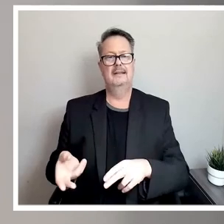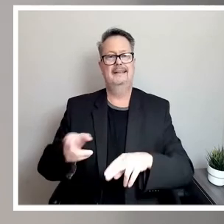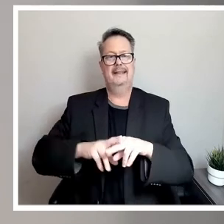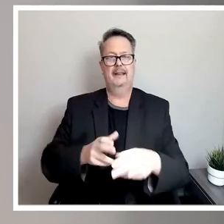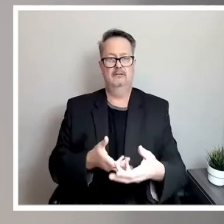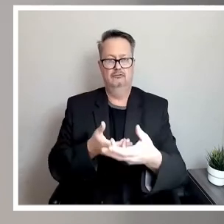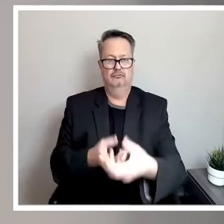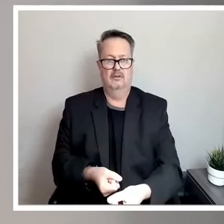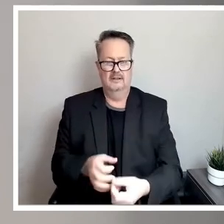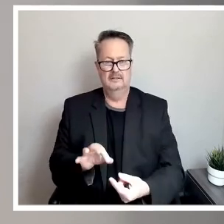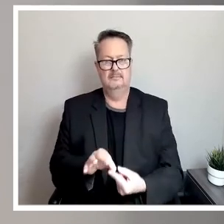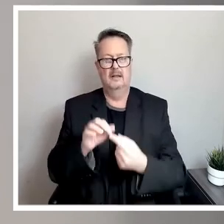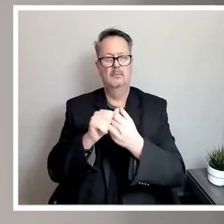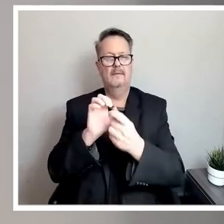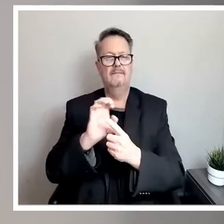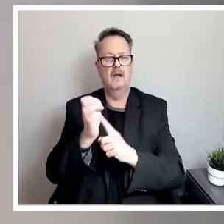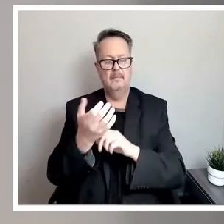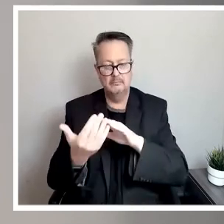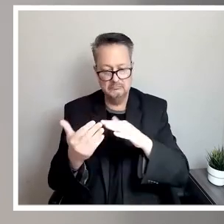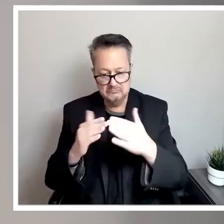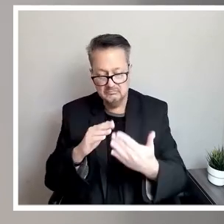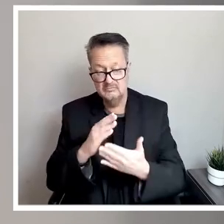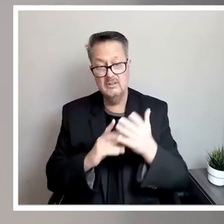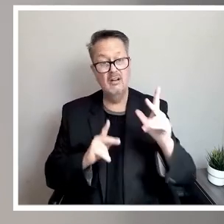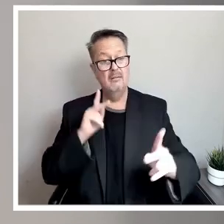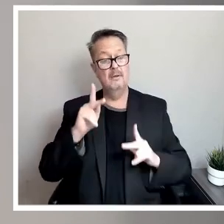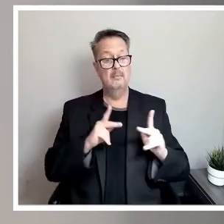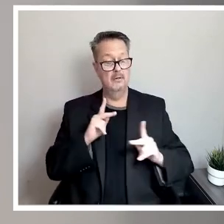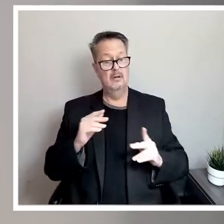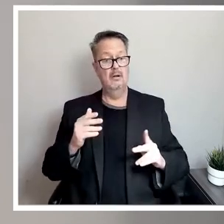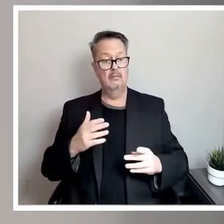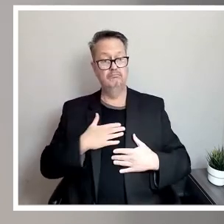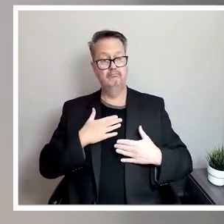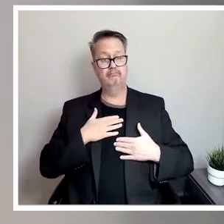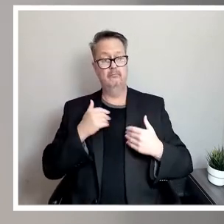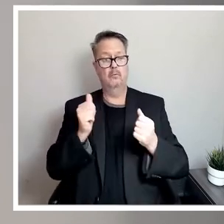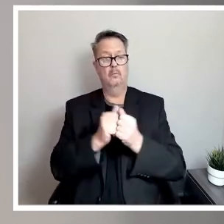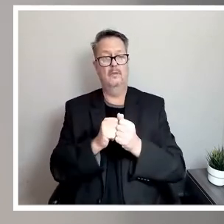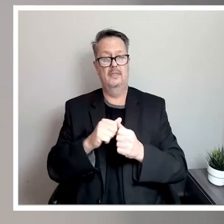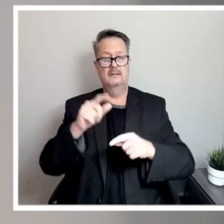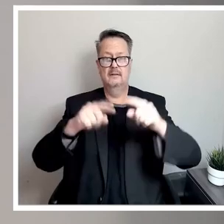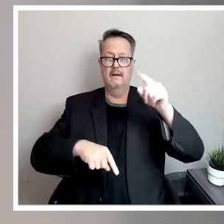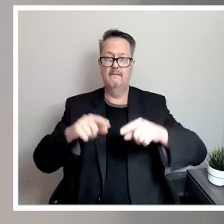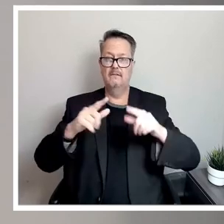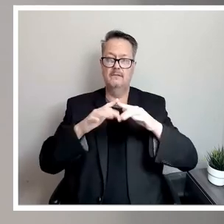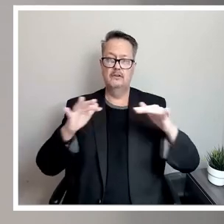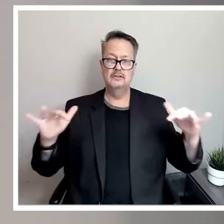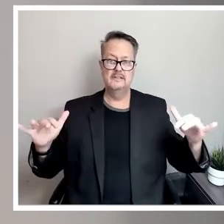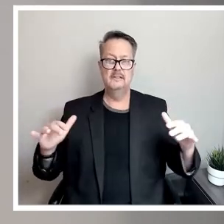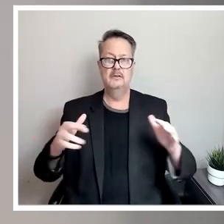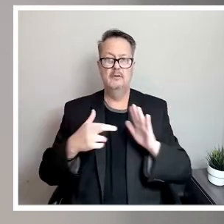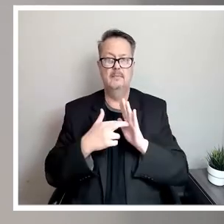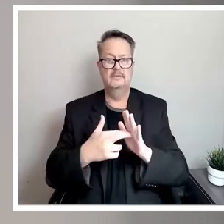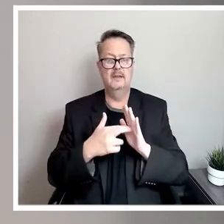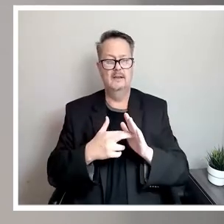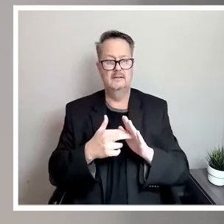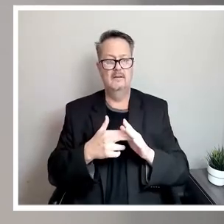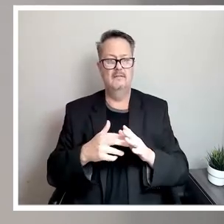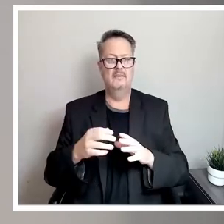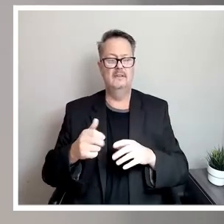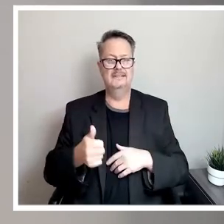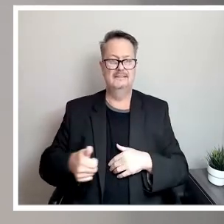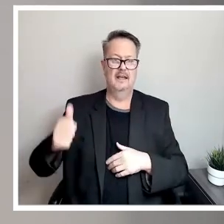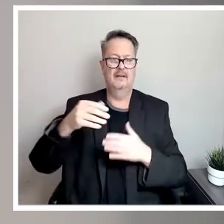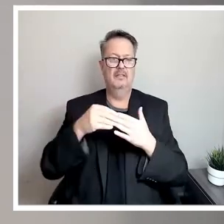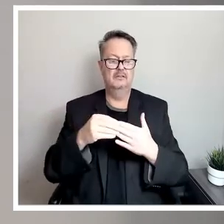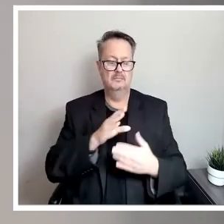community. Some people are pleased with diversity representation over executive leadership and board and then to